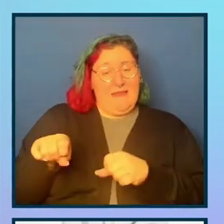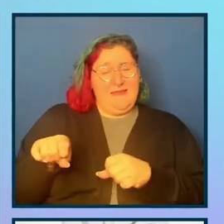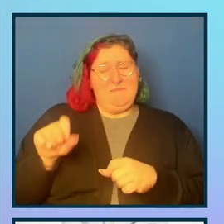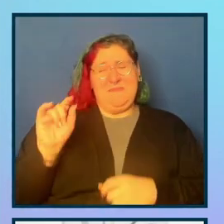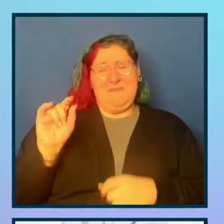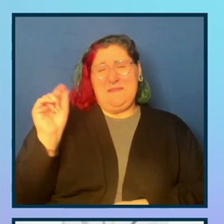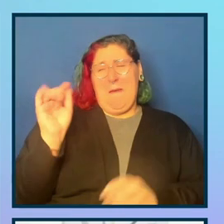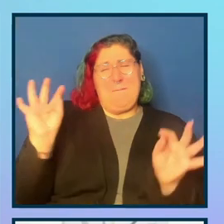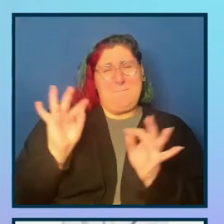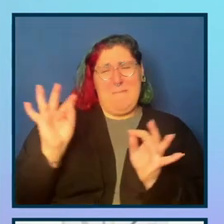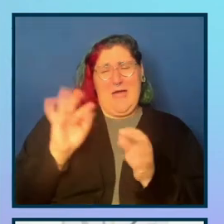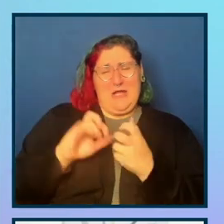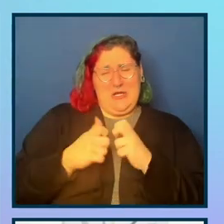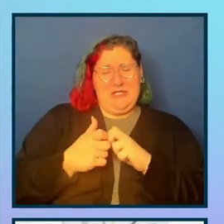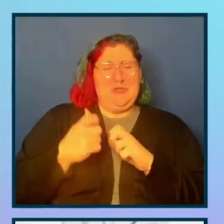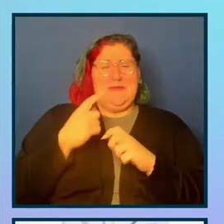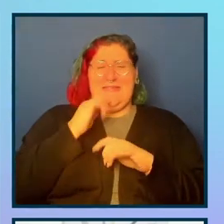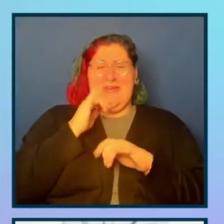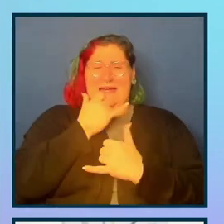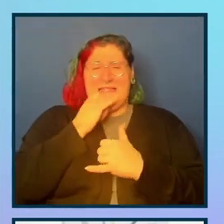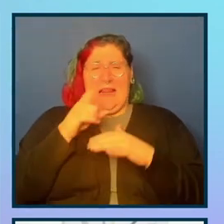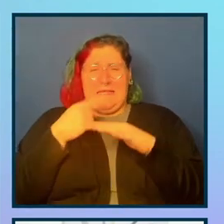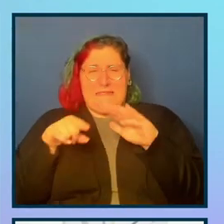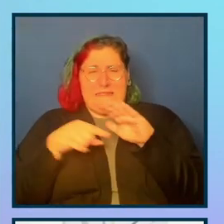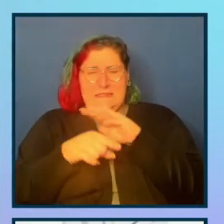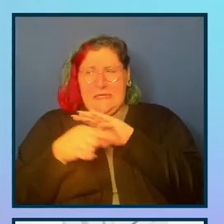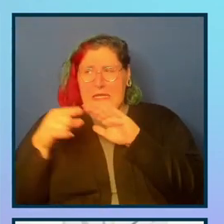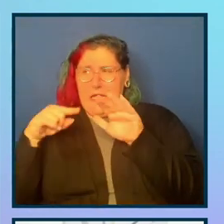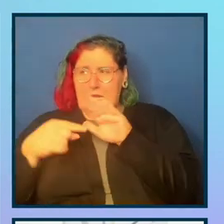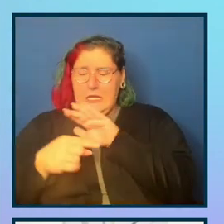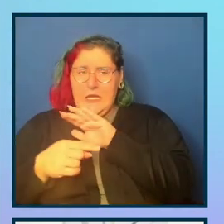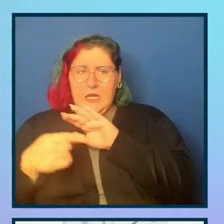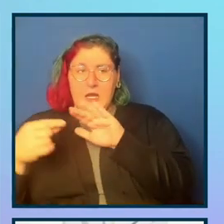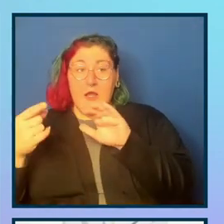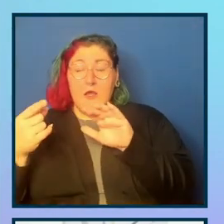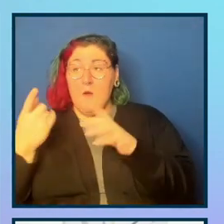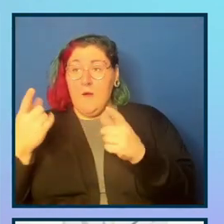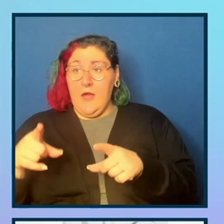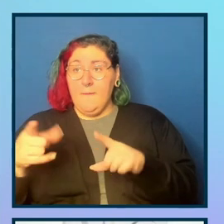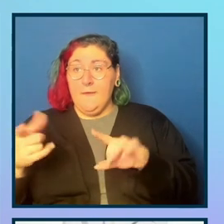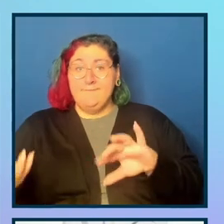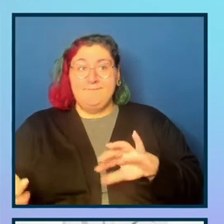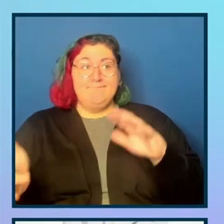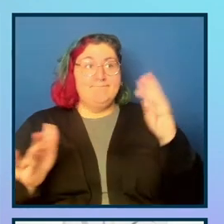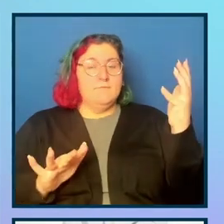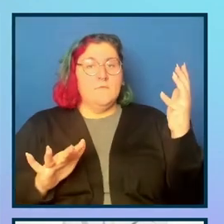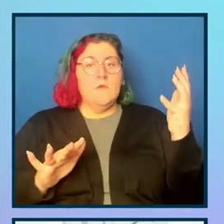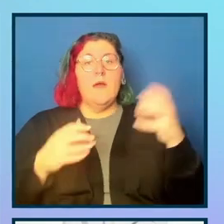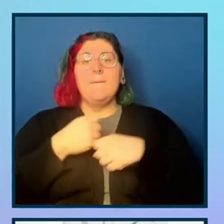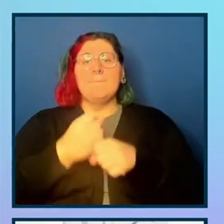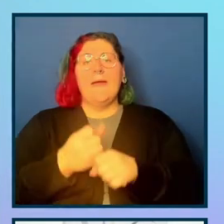accessibility sneak in, it creates a disorder and allows bigger accessibility